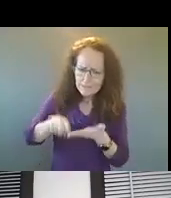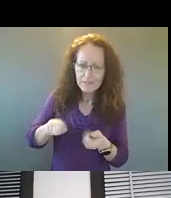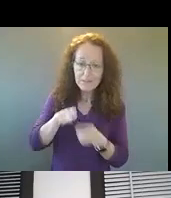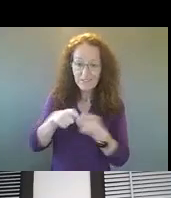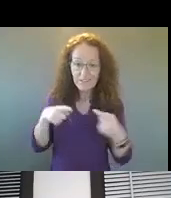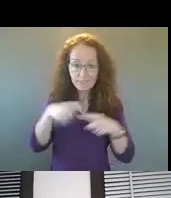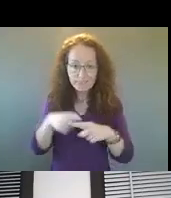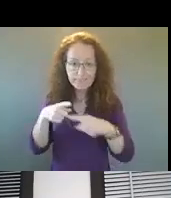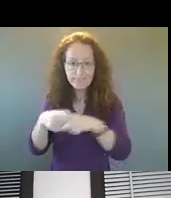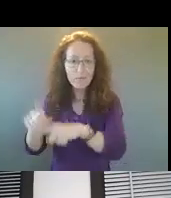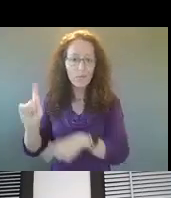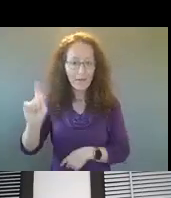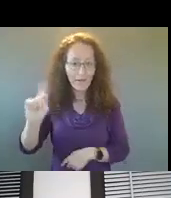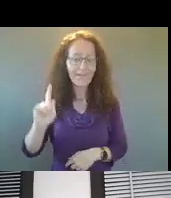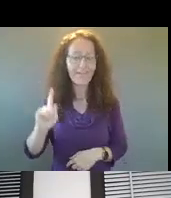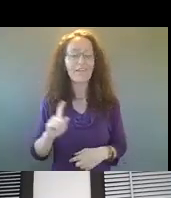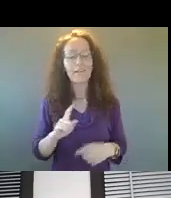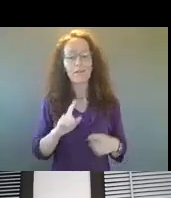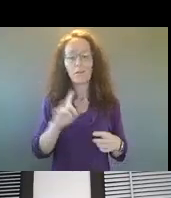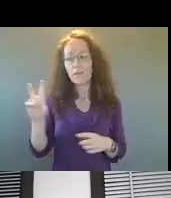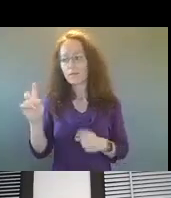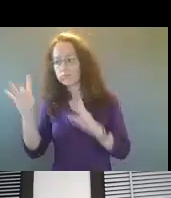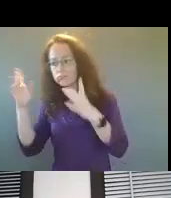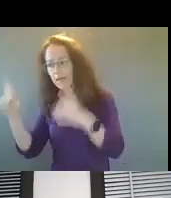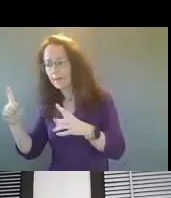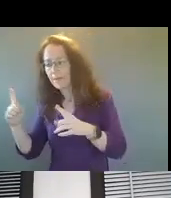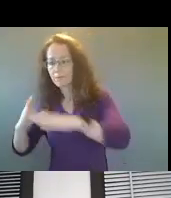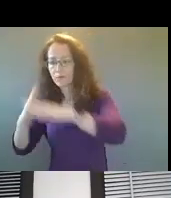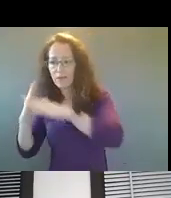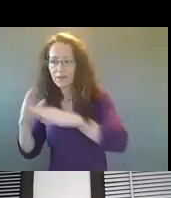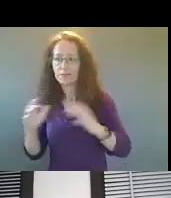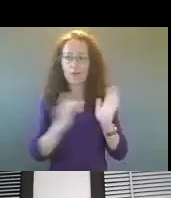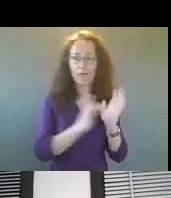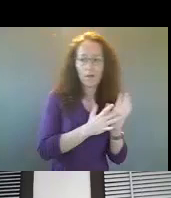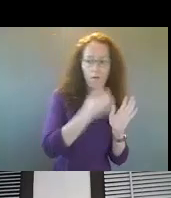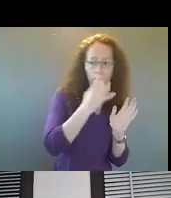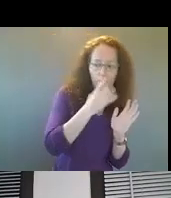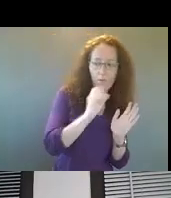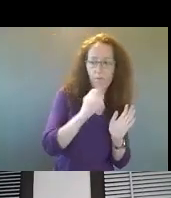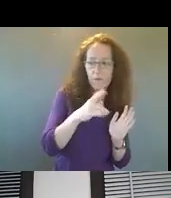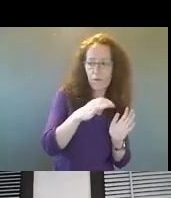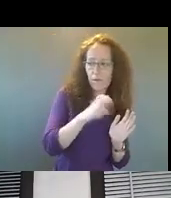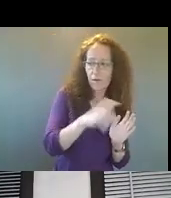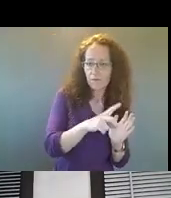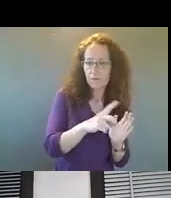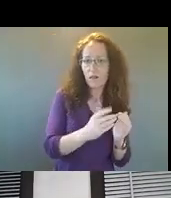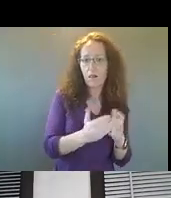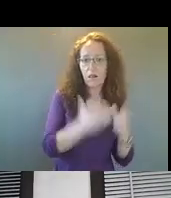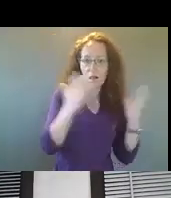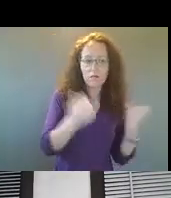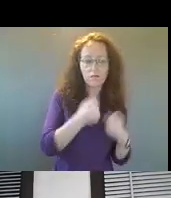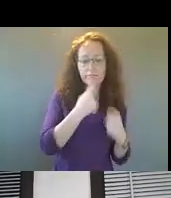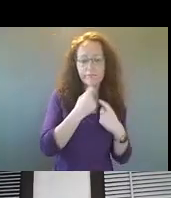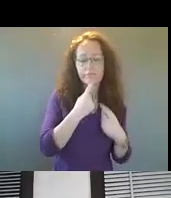and opioid, the opioid crisis, as well as, um, mental health. We're really excited about that work,